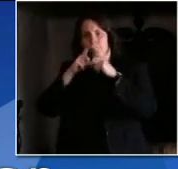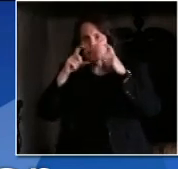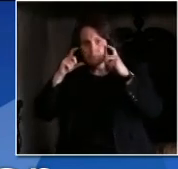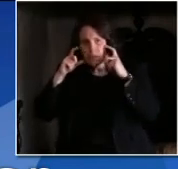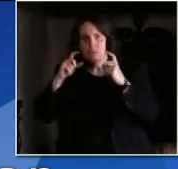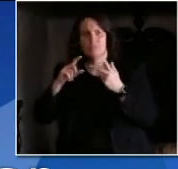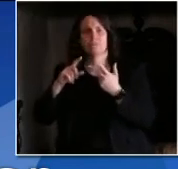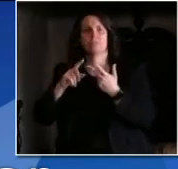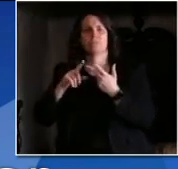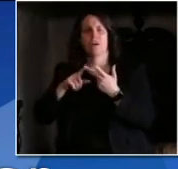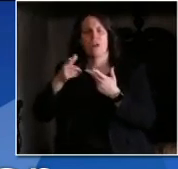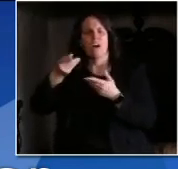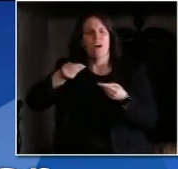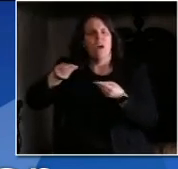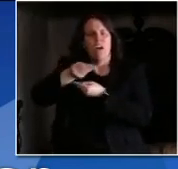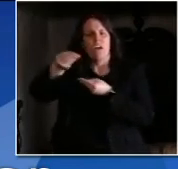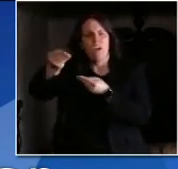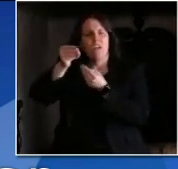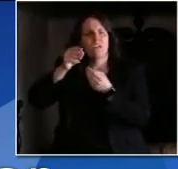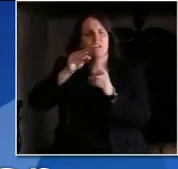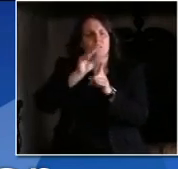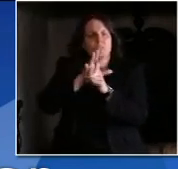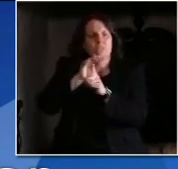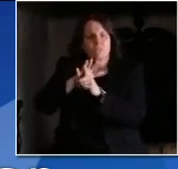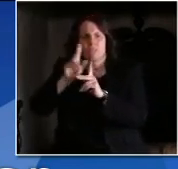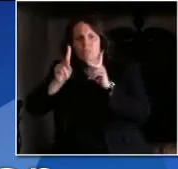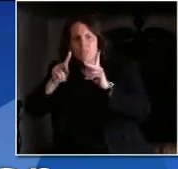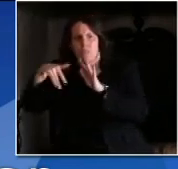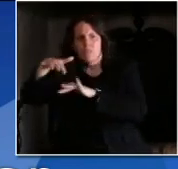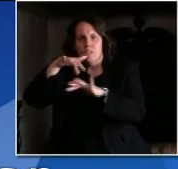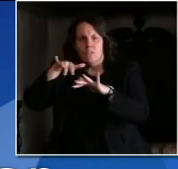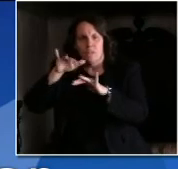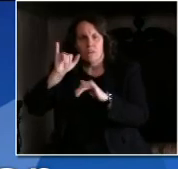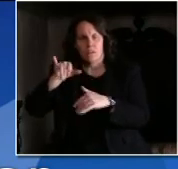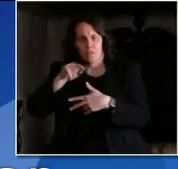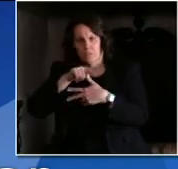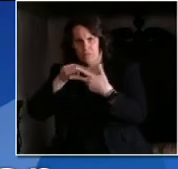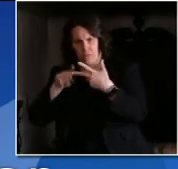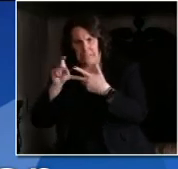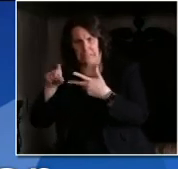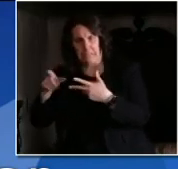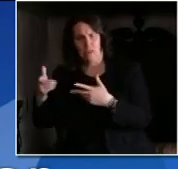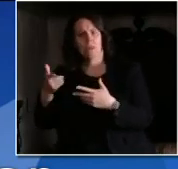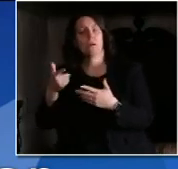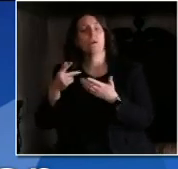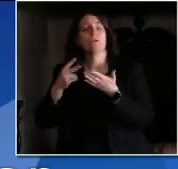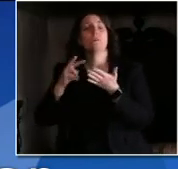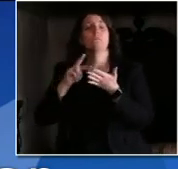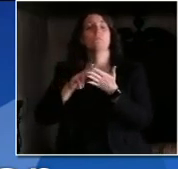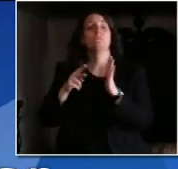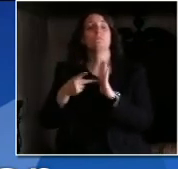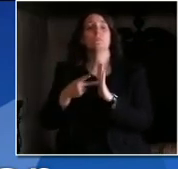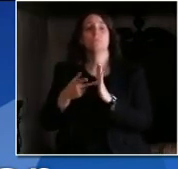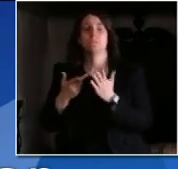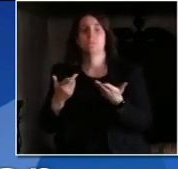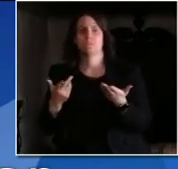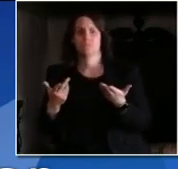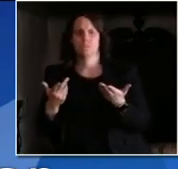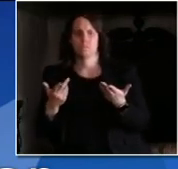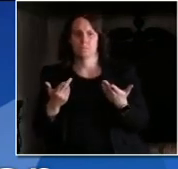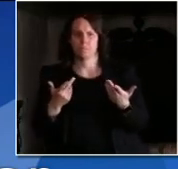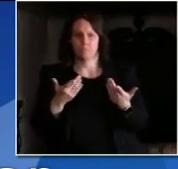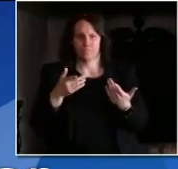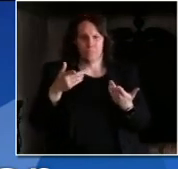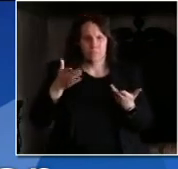what's the status update on what systems whether it's staffing equipment to essentially